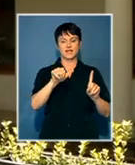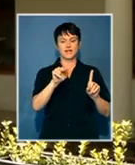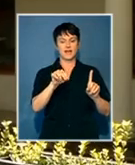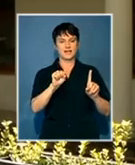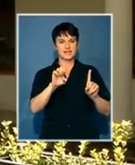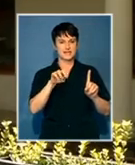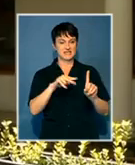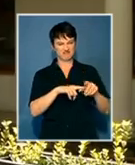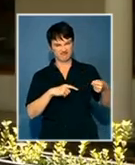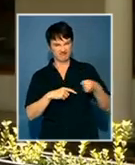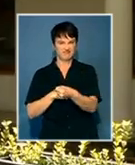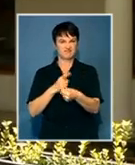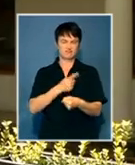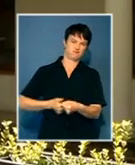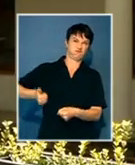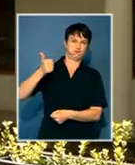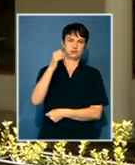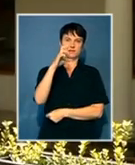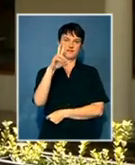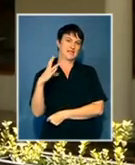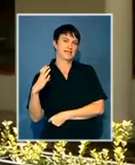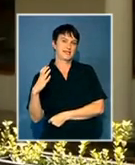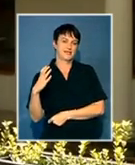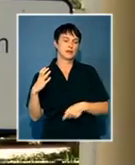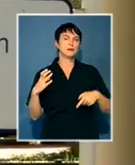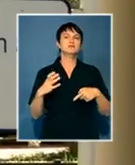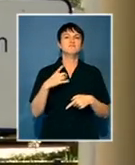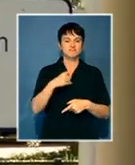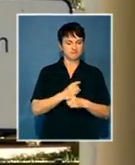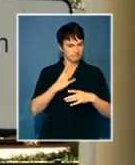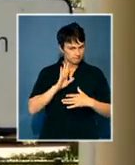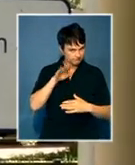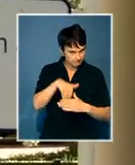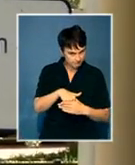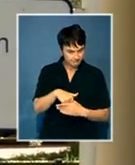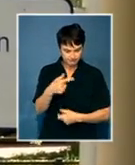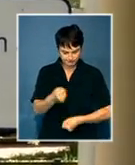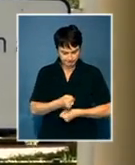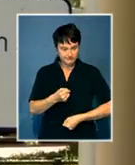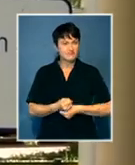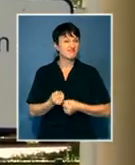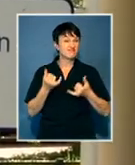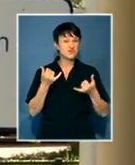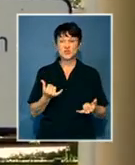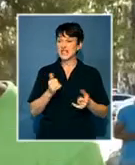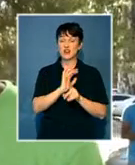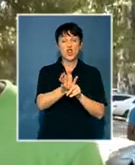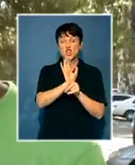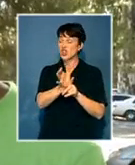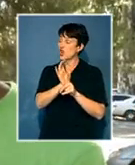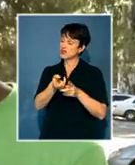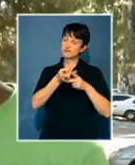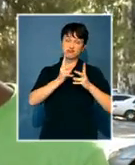daunting task of resolving racial tensions on campus, he went to work and today the university is a melting pot of diverse cultures.